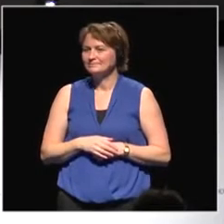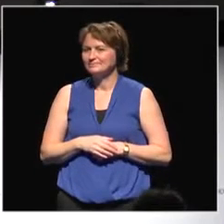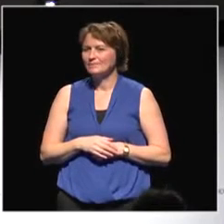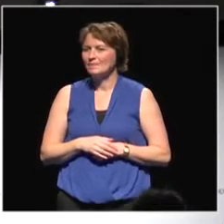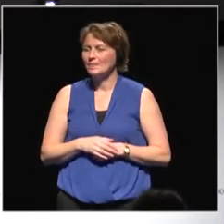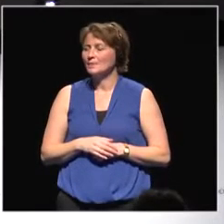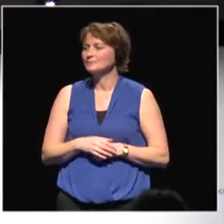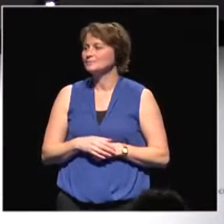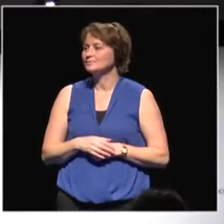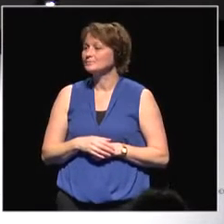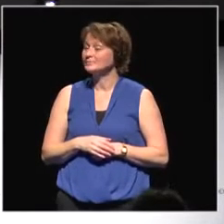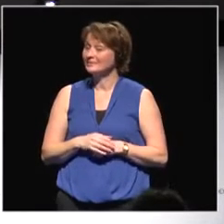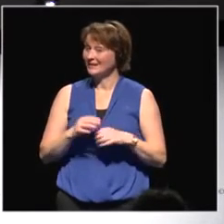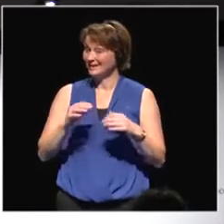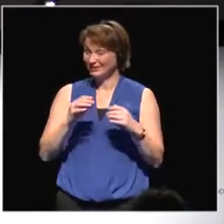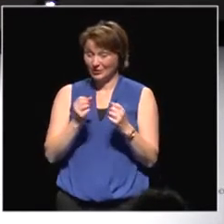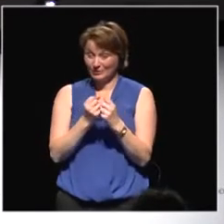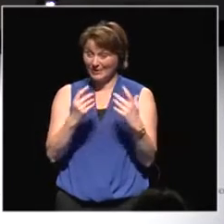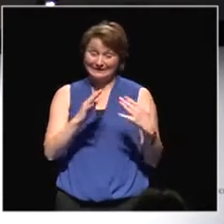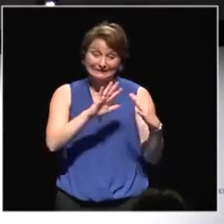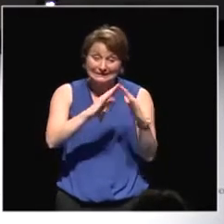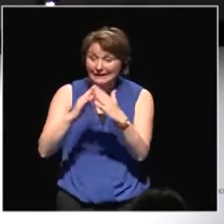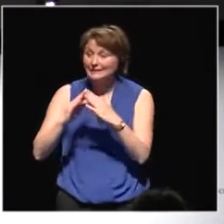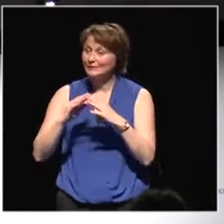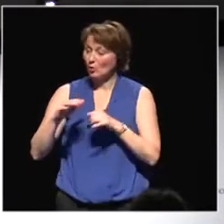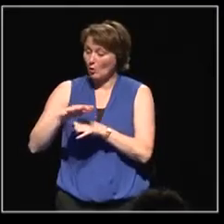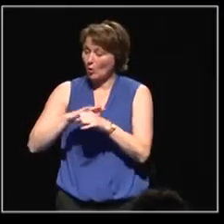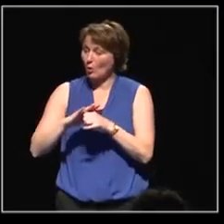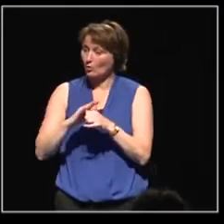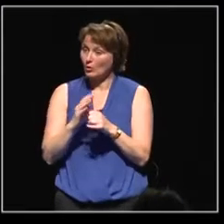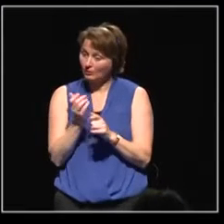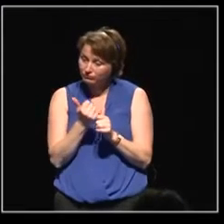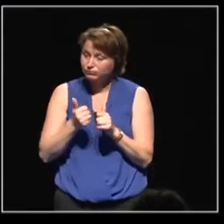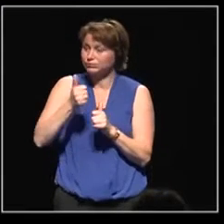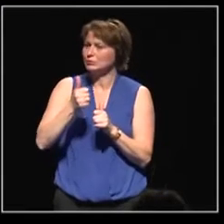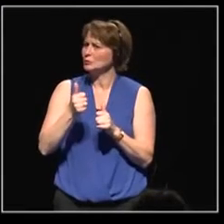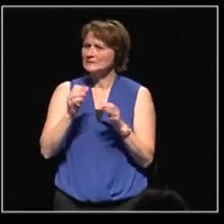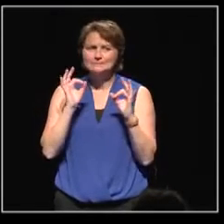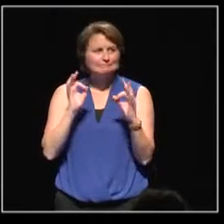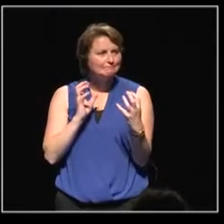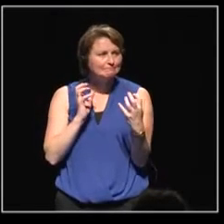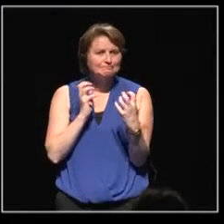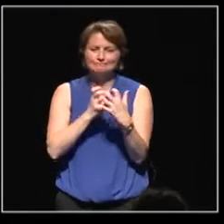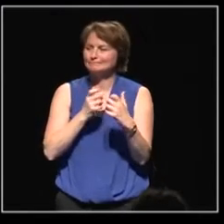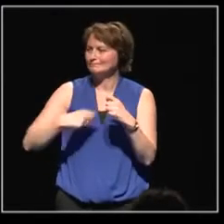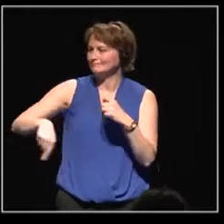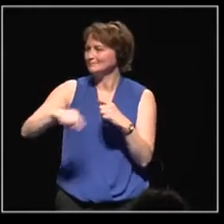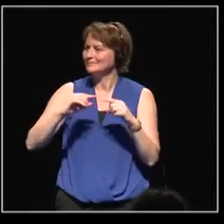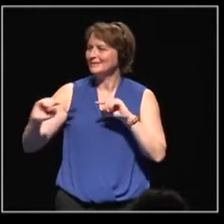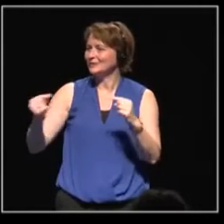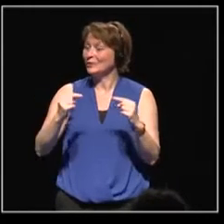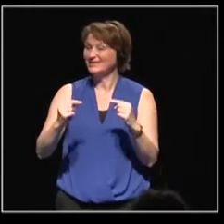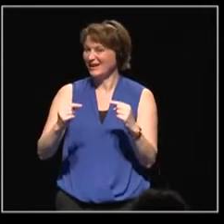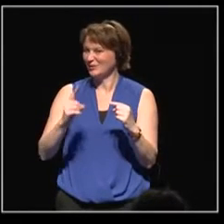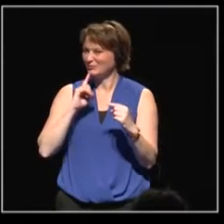After all, the cities and local authorities certainly fit in very nicely with this debate. After all, they're on the front